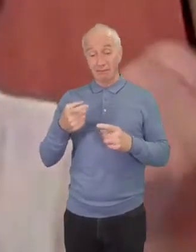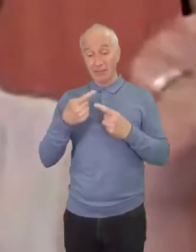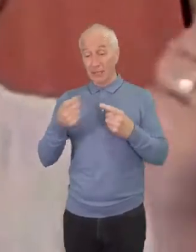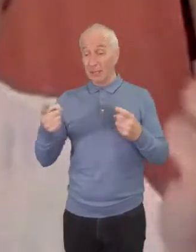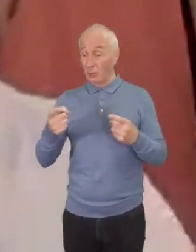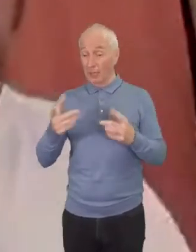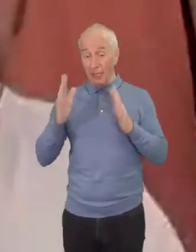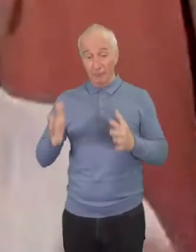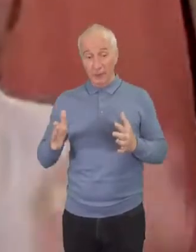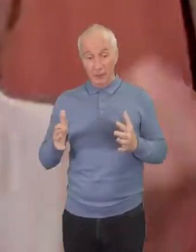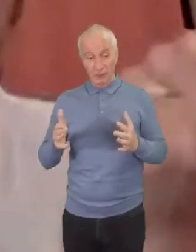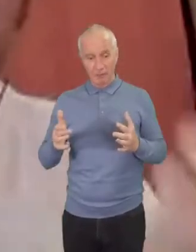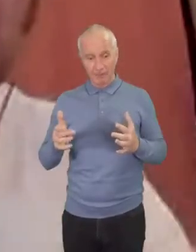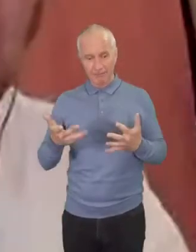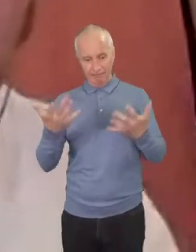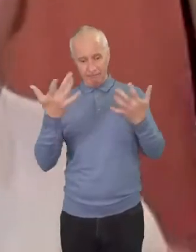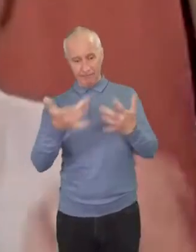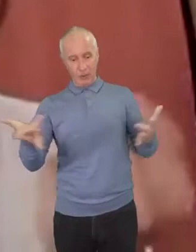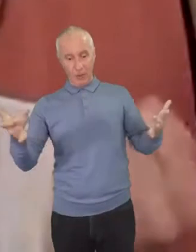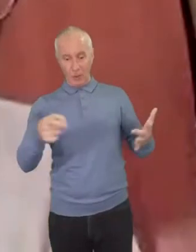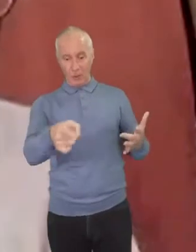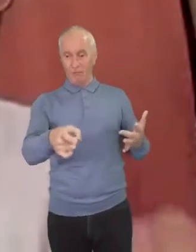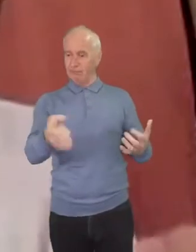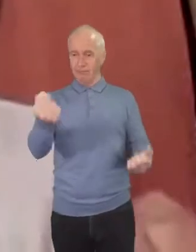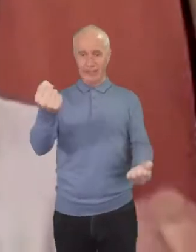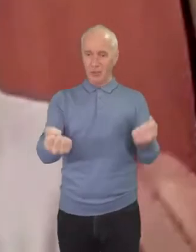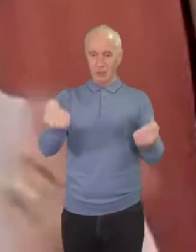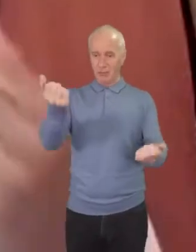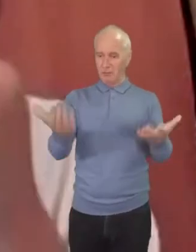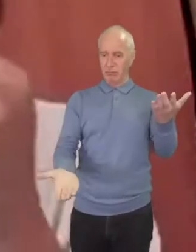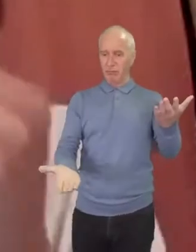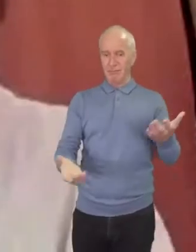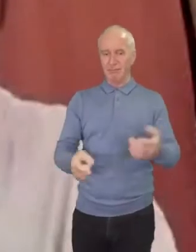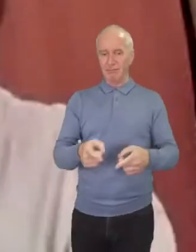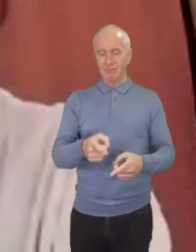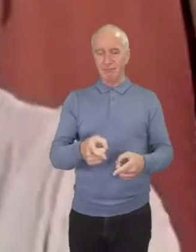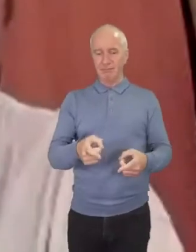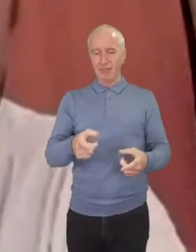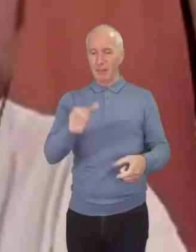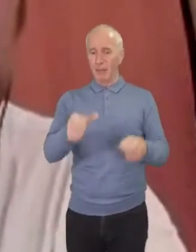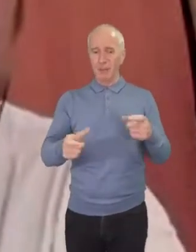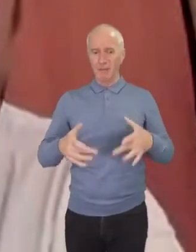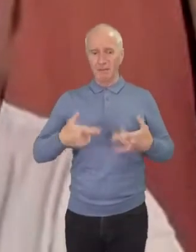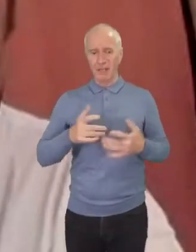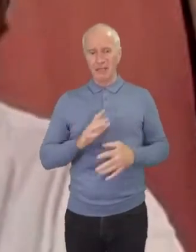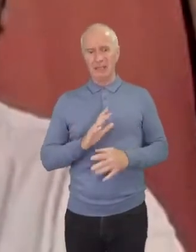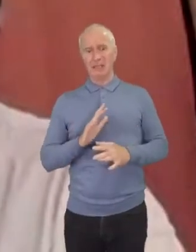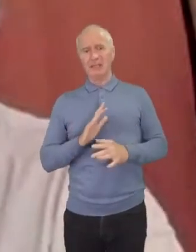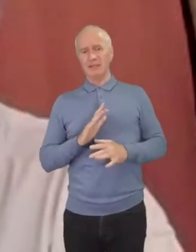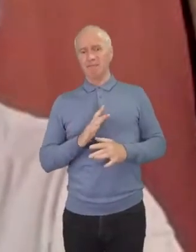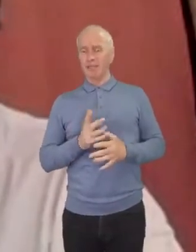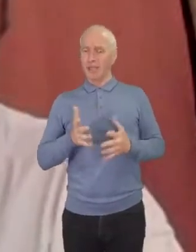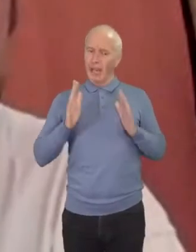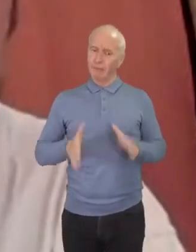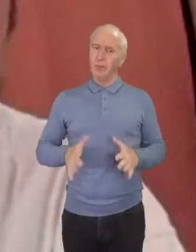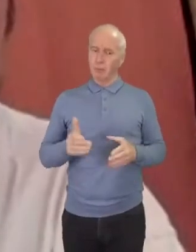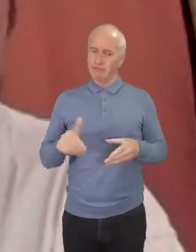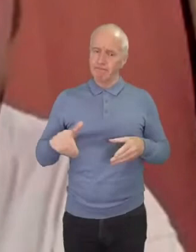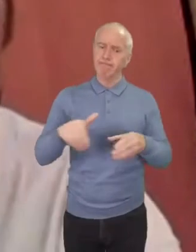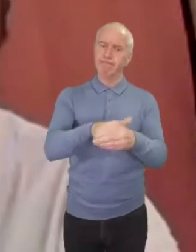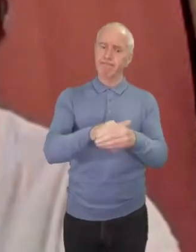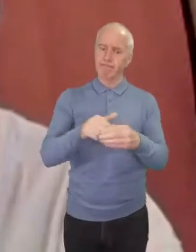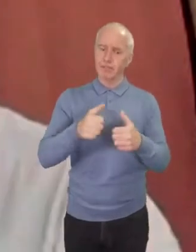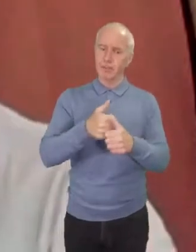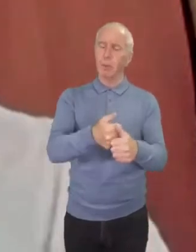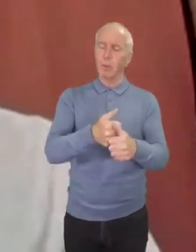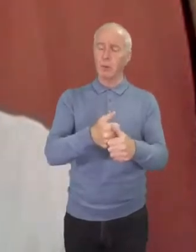so that it becomes so uncomfortable that people can't help but respond and you know i